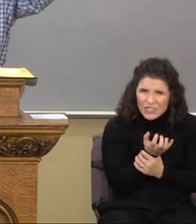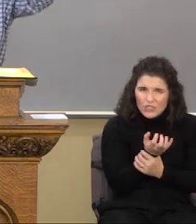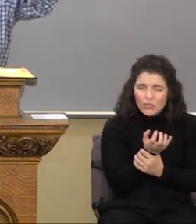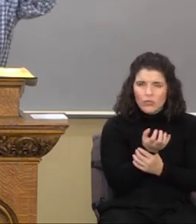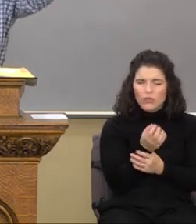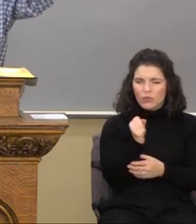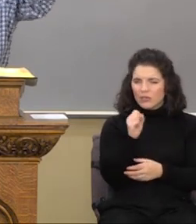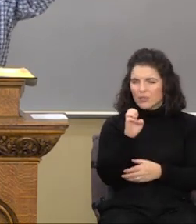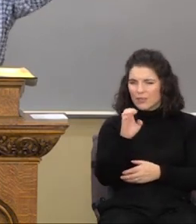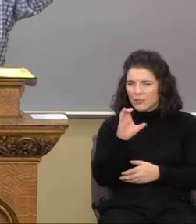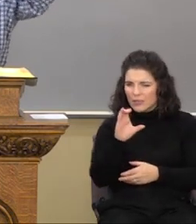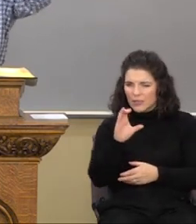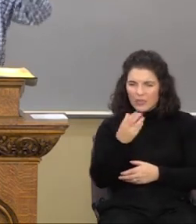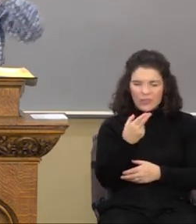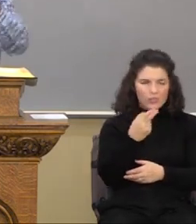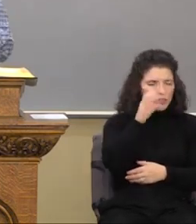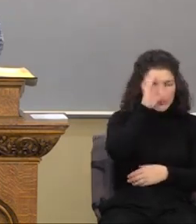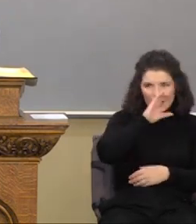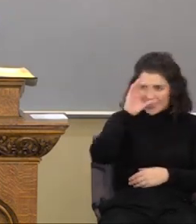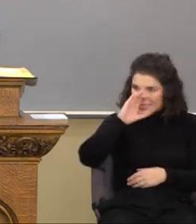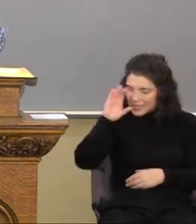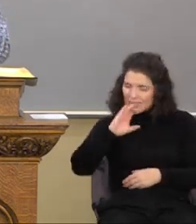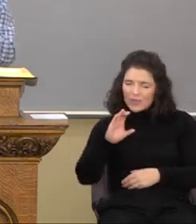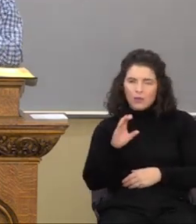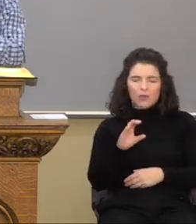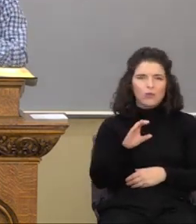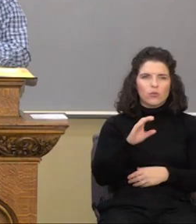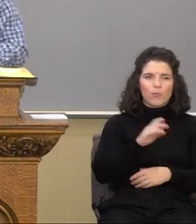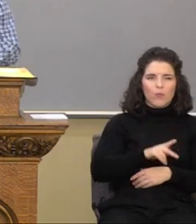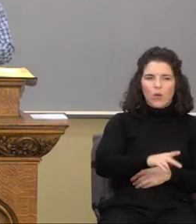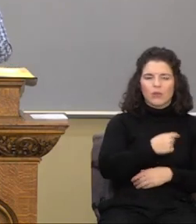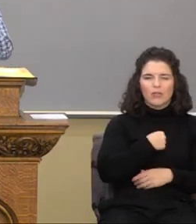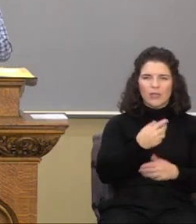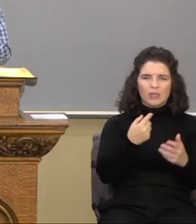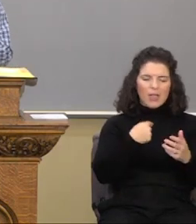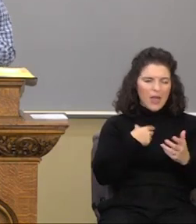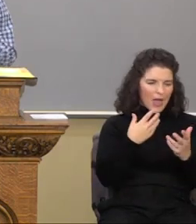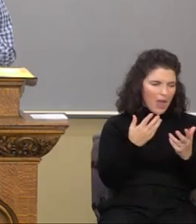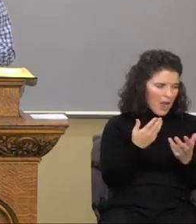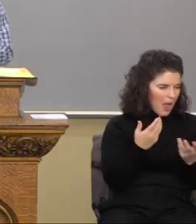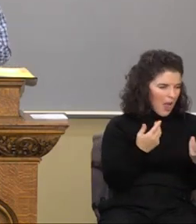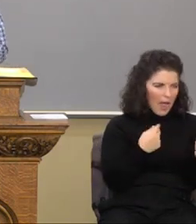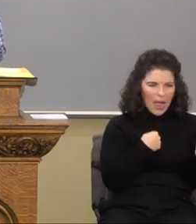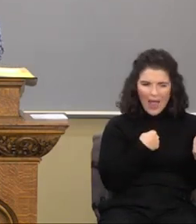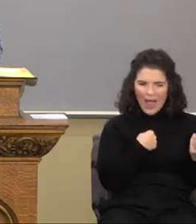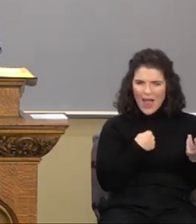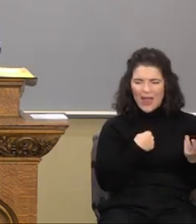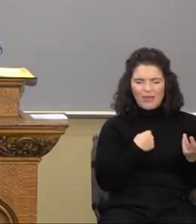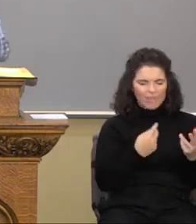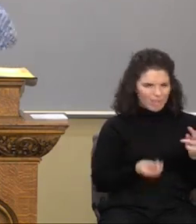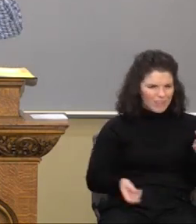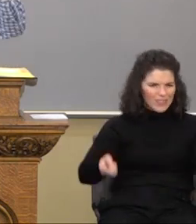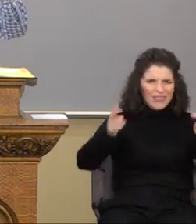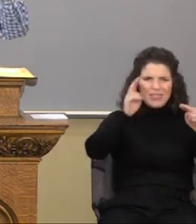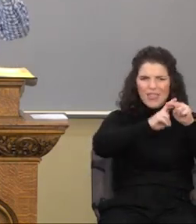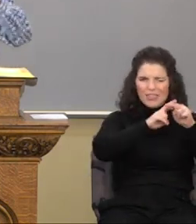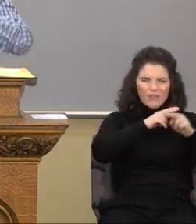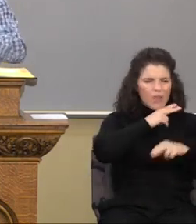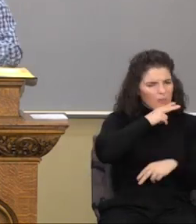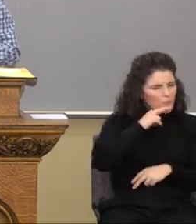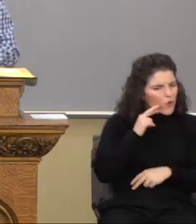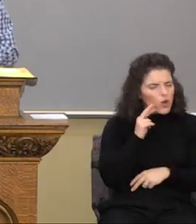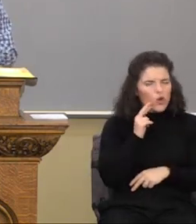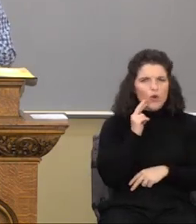to seech? It means to seek. When Paul says, I be, I'm going to, I intensify the verb.